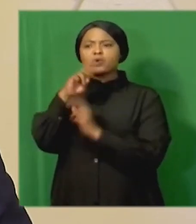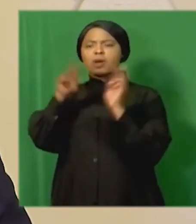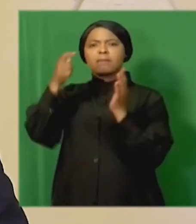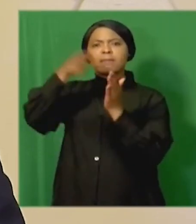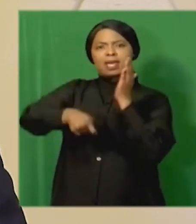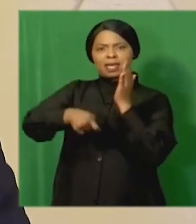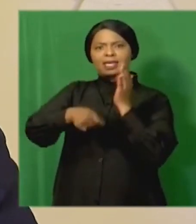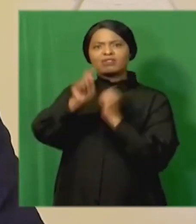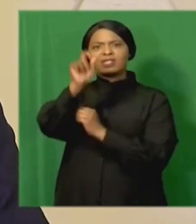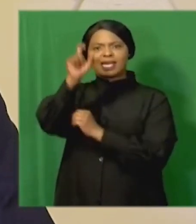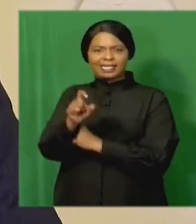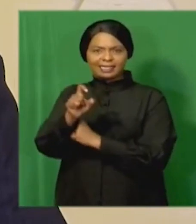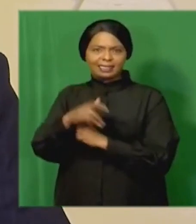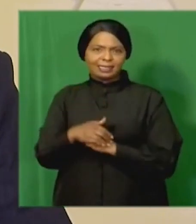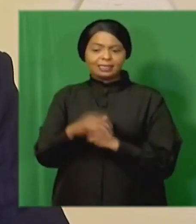from the work of the commission